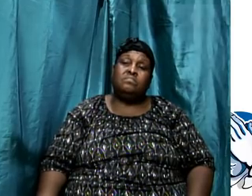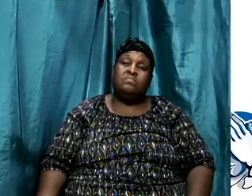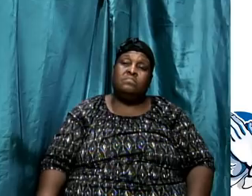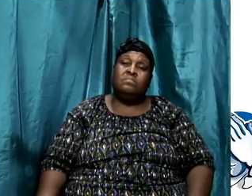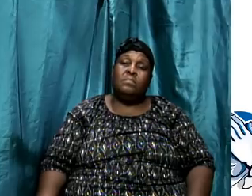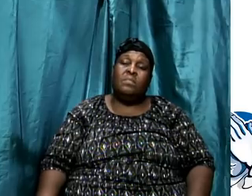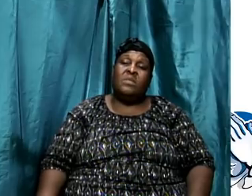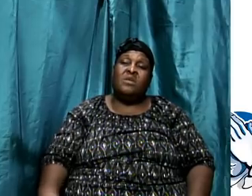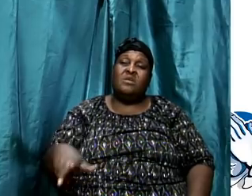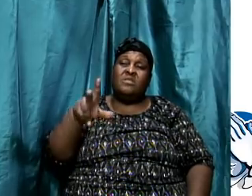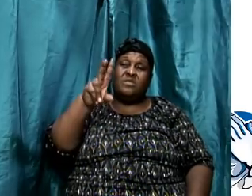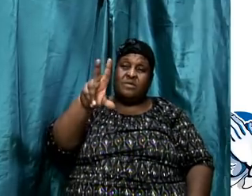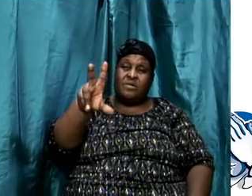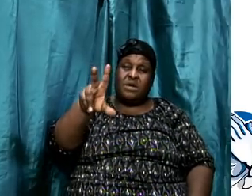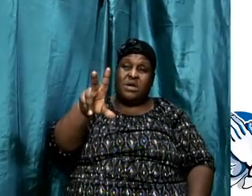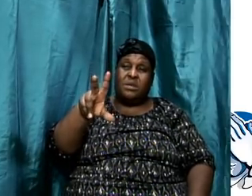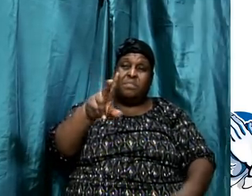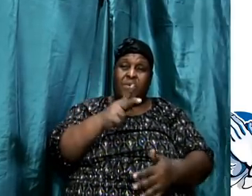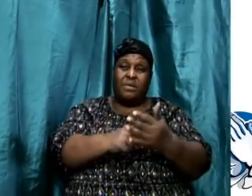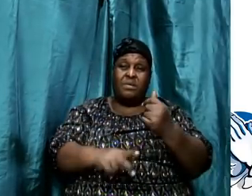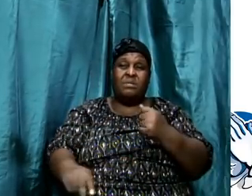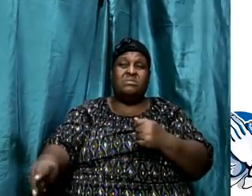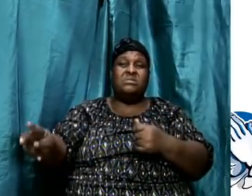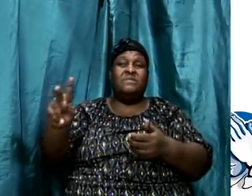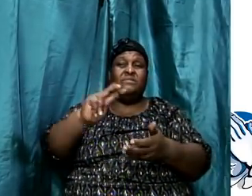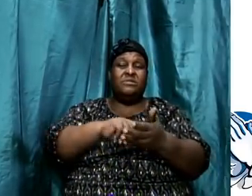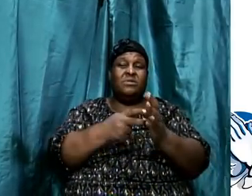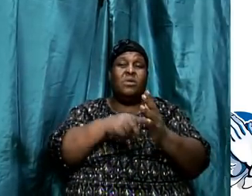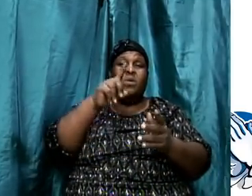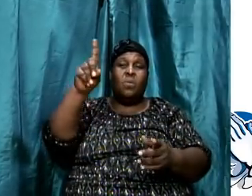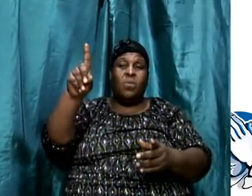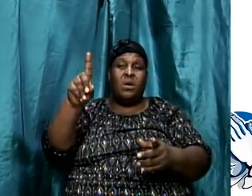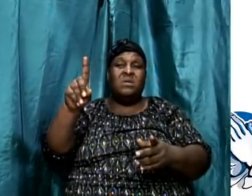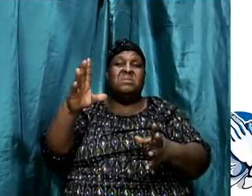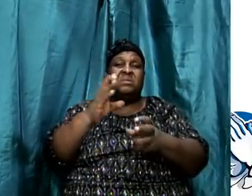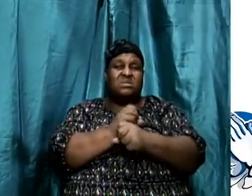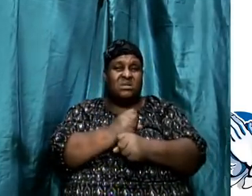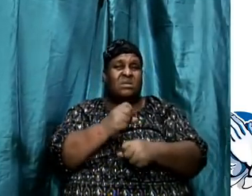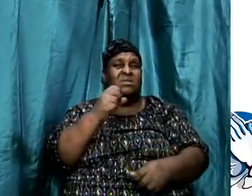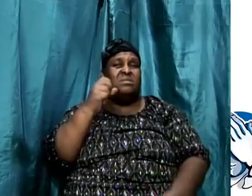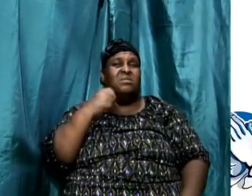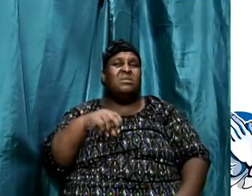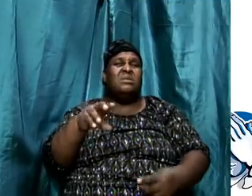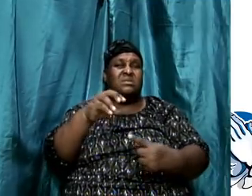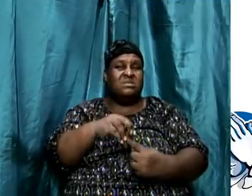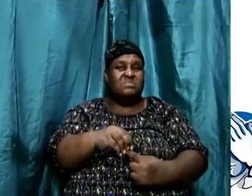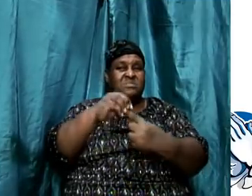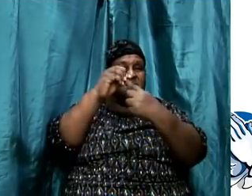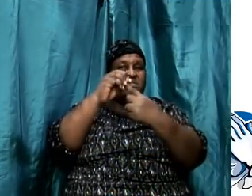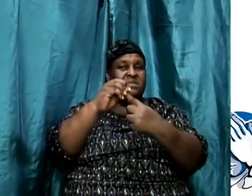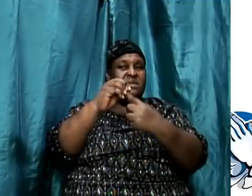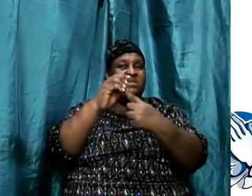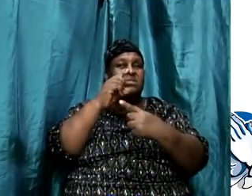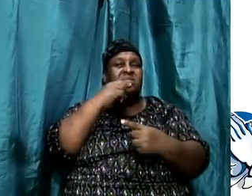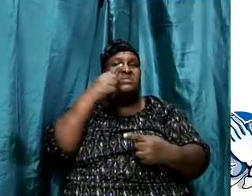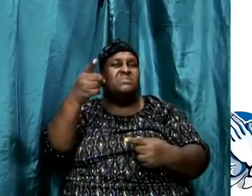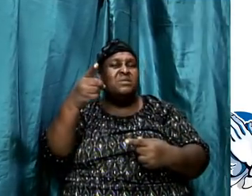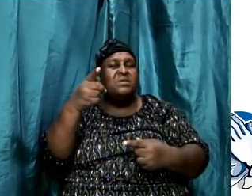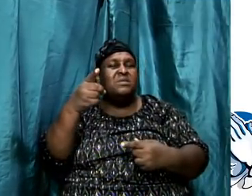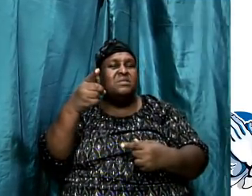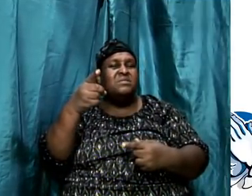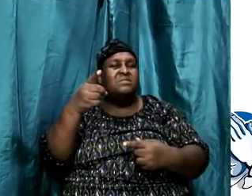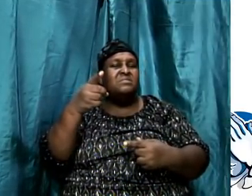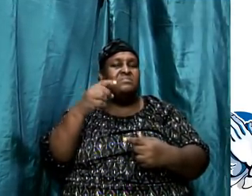There are three parts of a context. One, you have to take into consideration the specific statement itself. Like in this